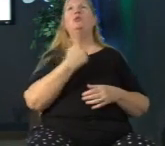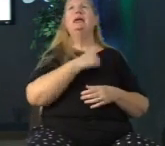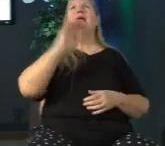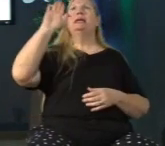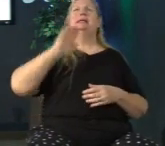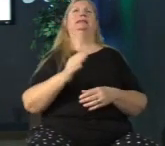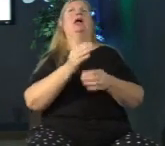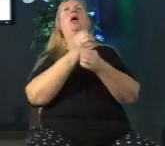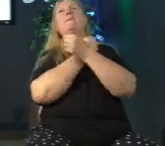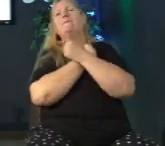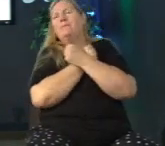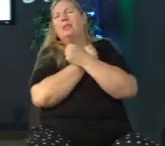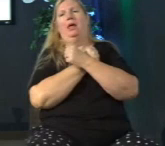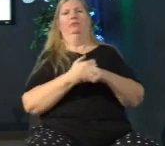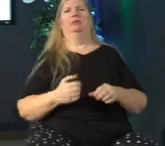that we are conquerors